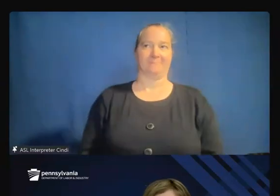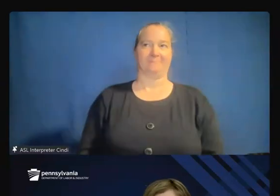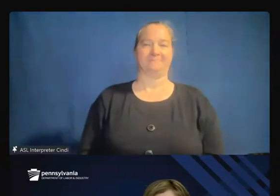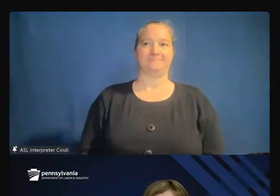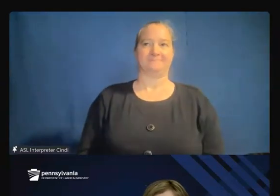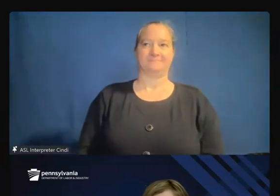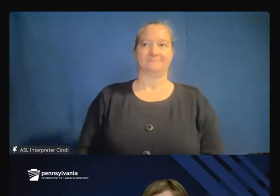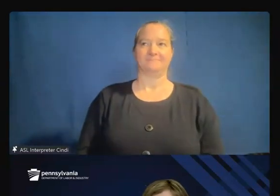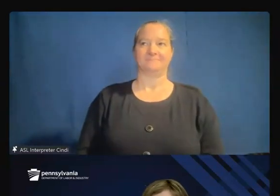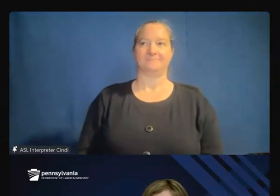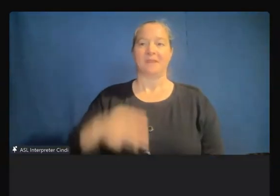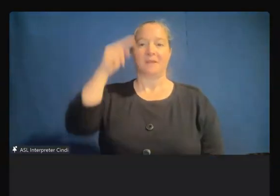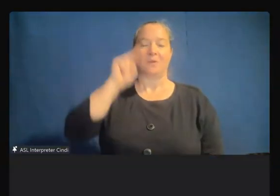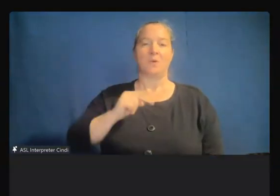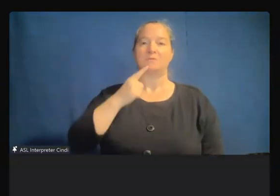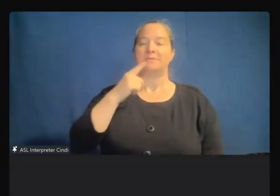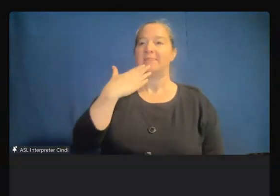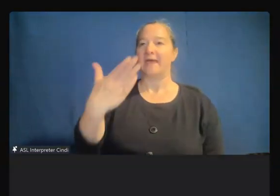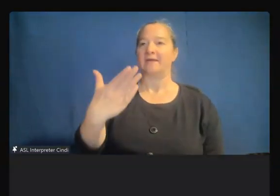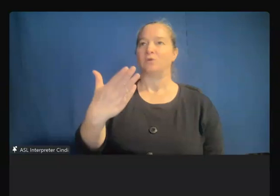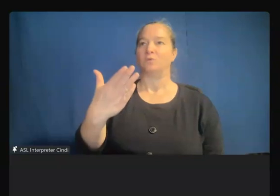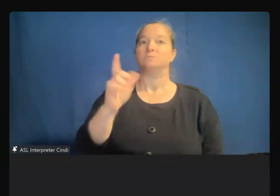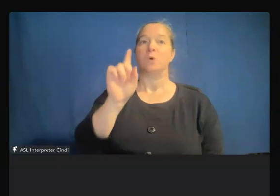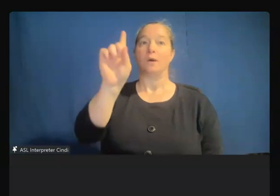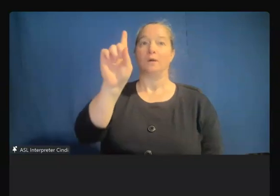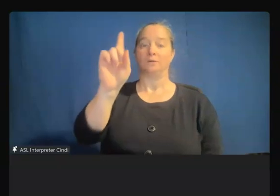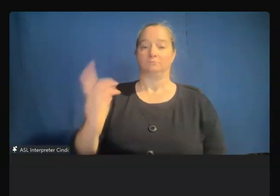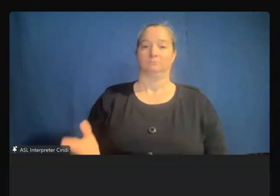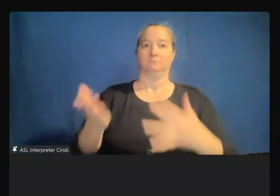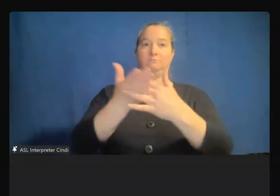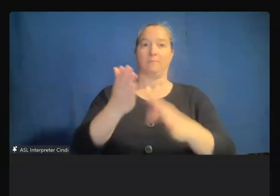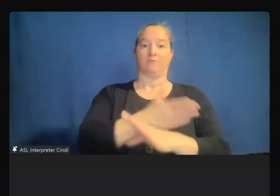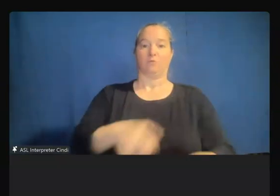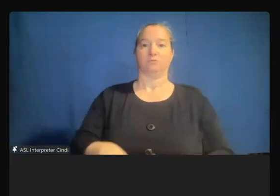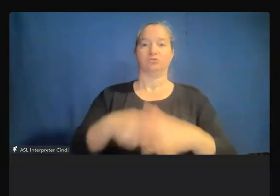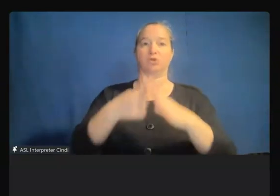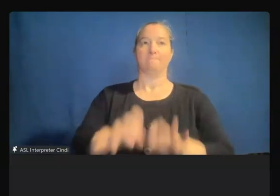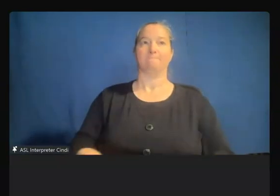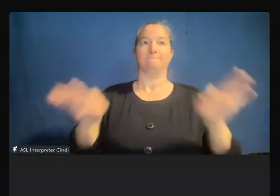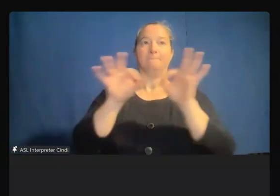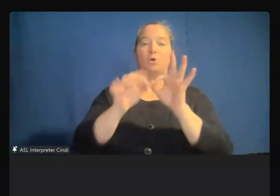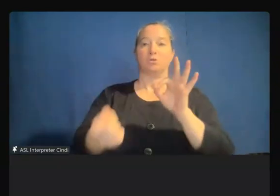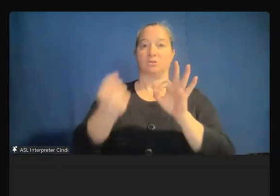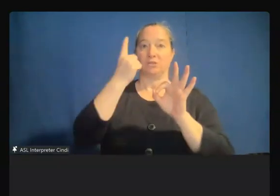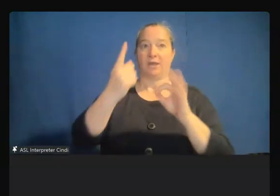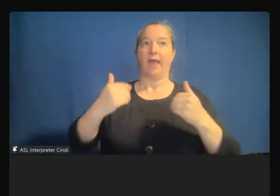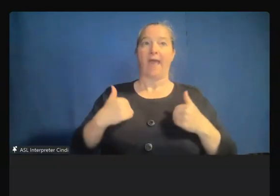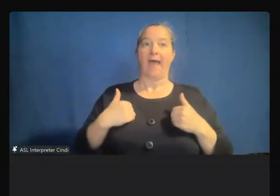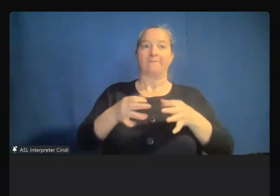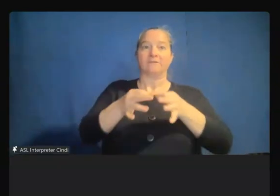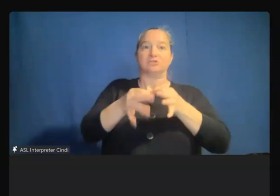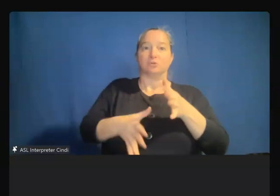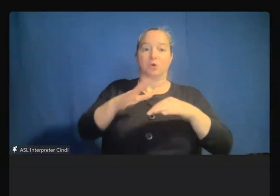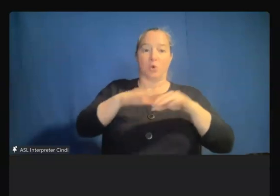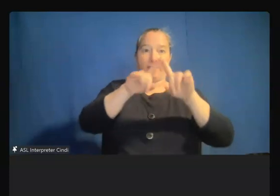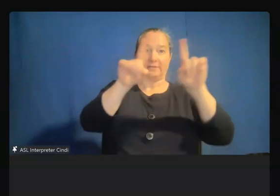Thank you, Melissa. Right, one second before we start. I want to make sure everyone understands that we have an interpreter on the screen.